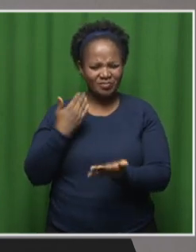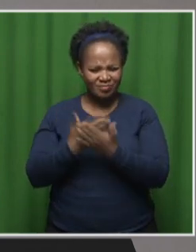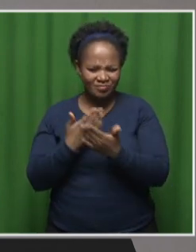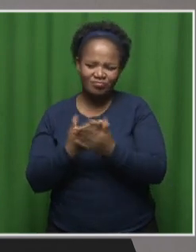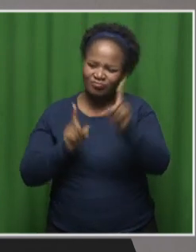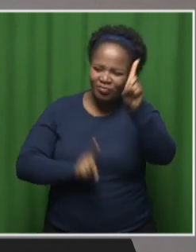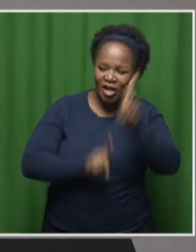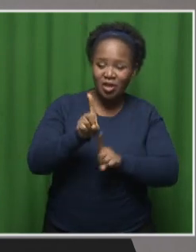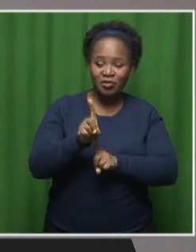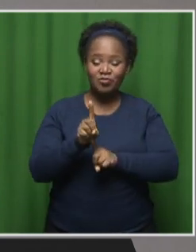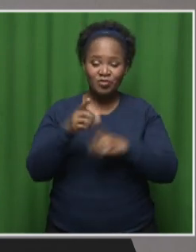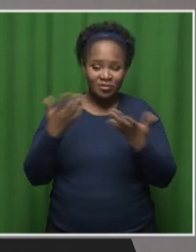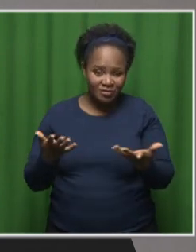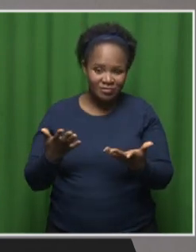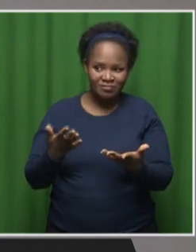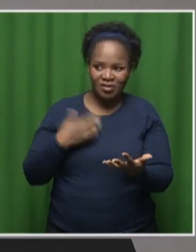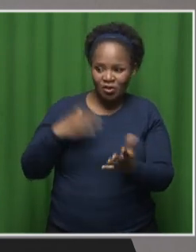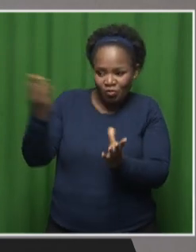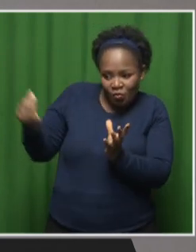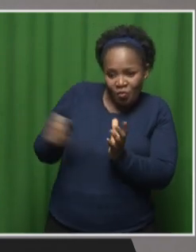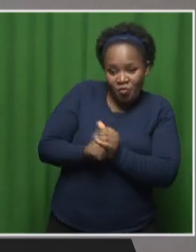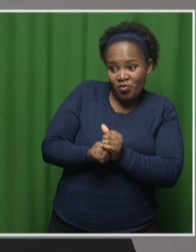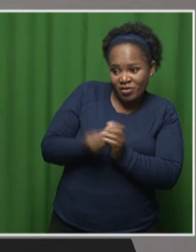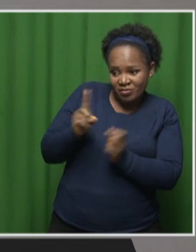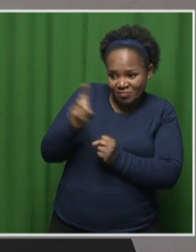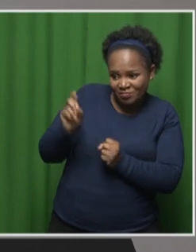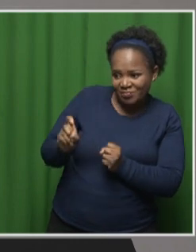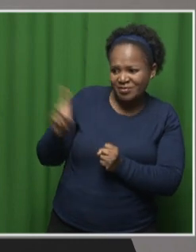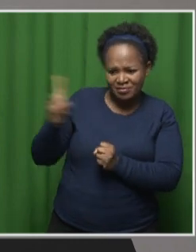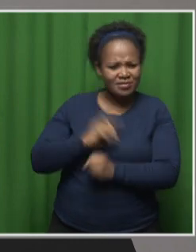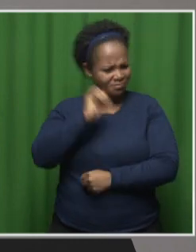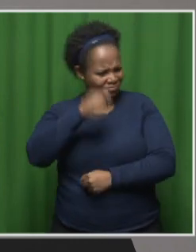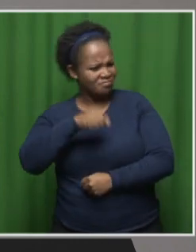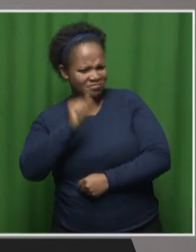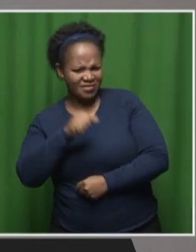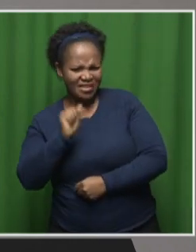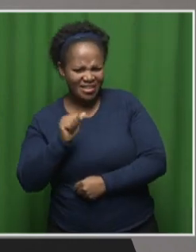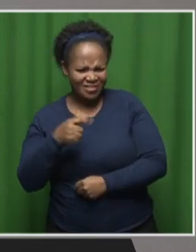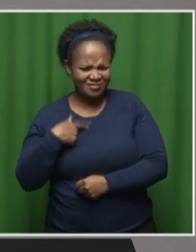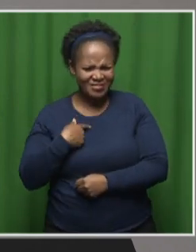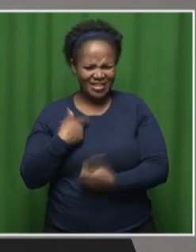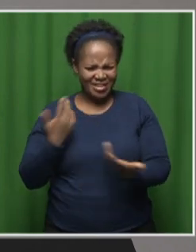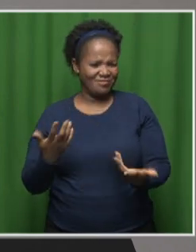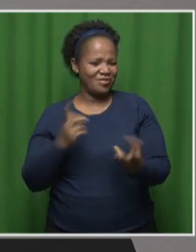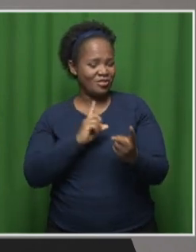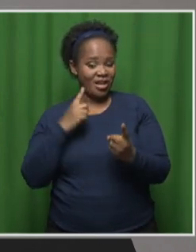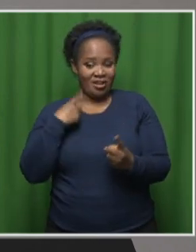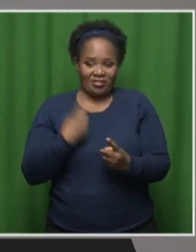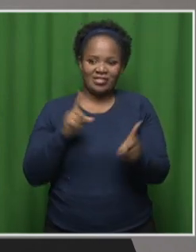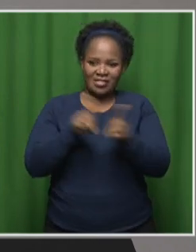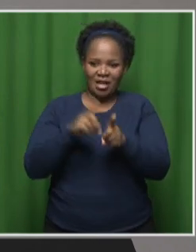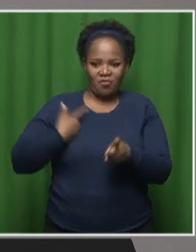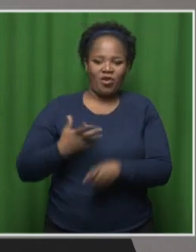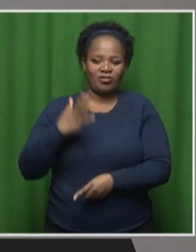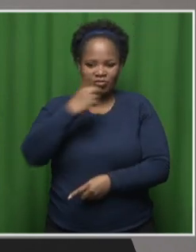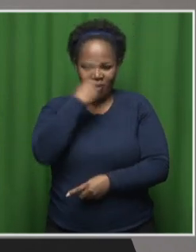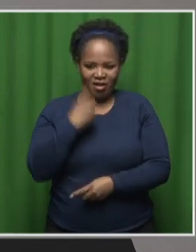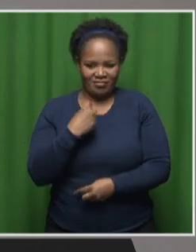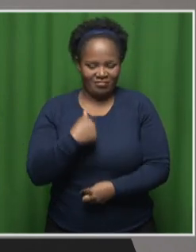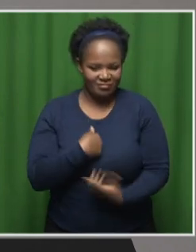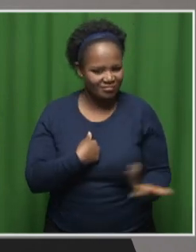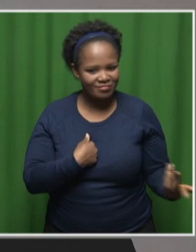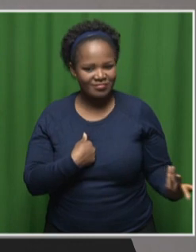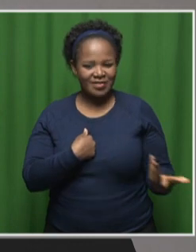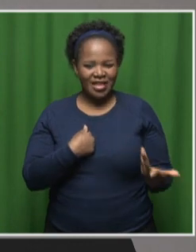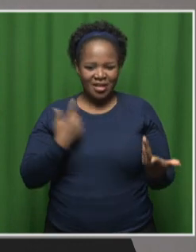will learn. Would you like to enter with me? And so, she said, yes, she was actually thinking about asking me. So, that was good. So, we were